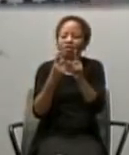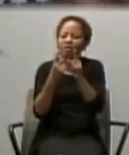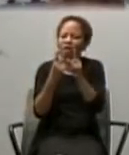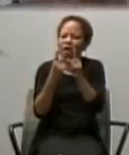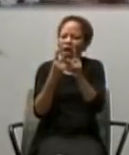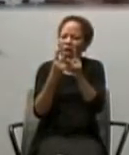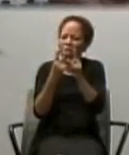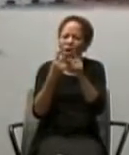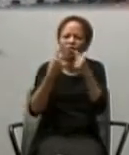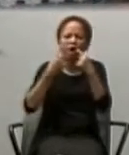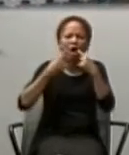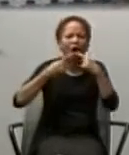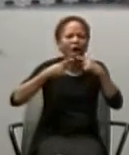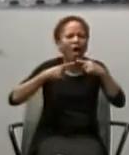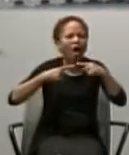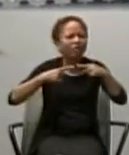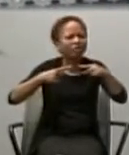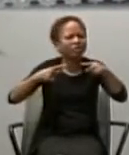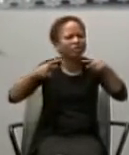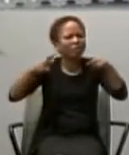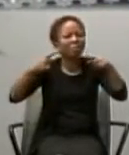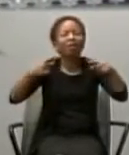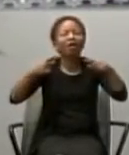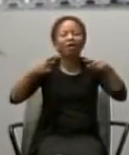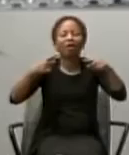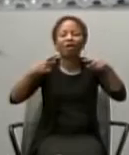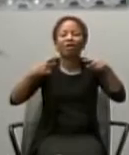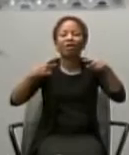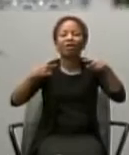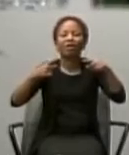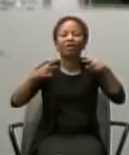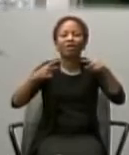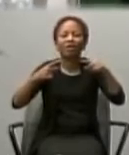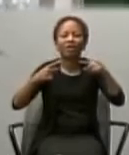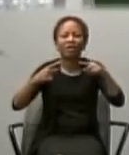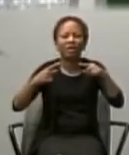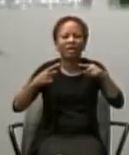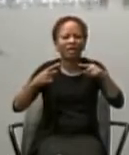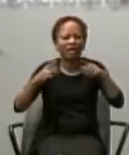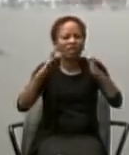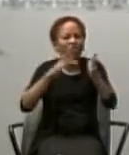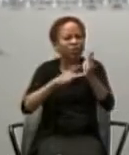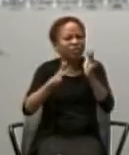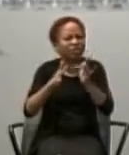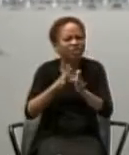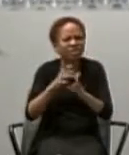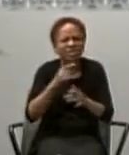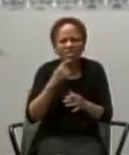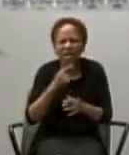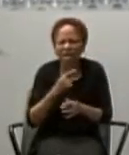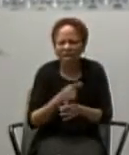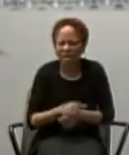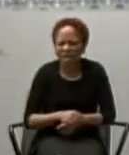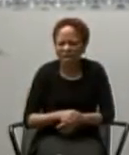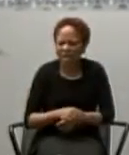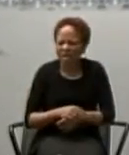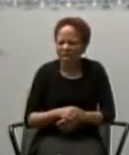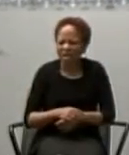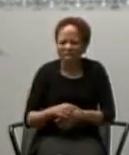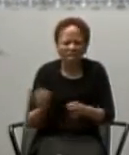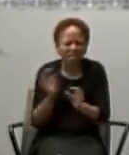This is why that phrase, take nothing for the journey, is such a powerful one for me.